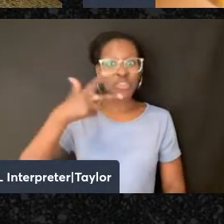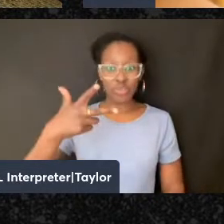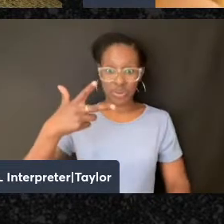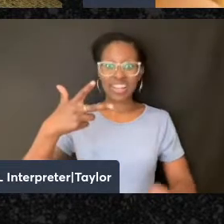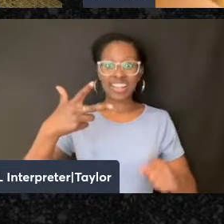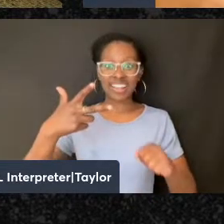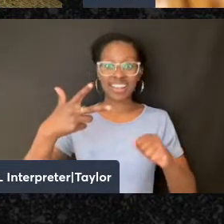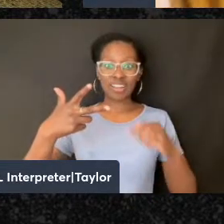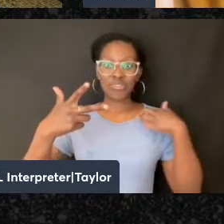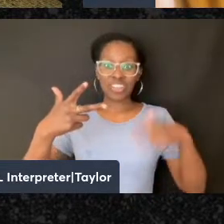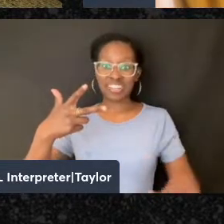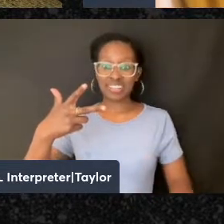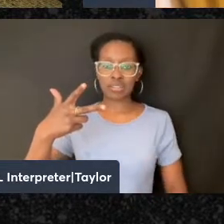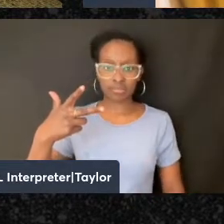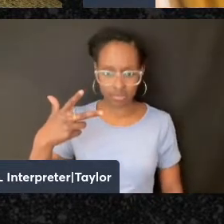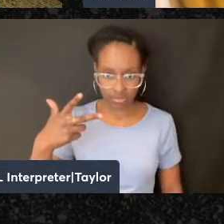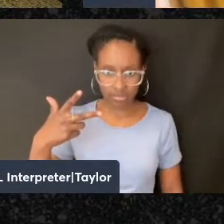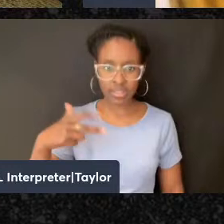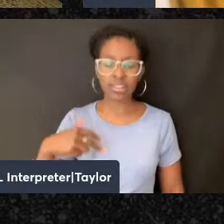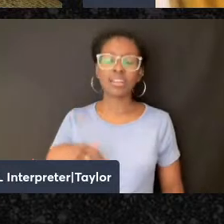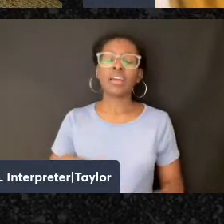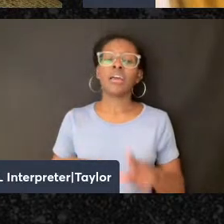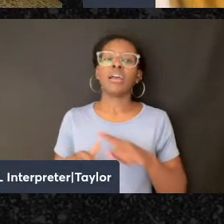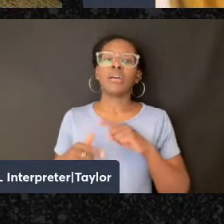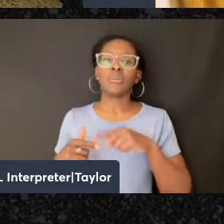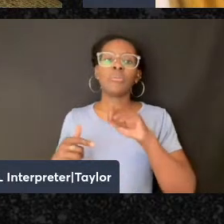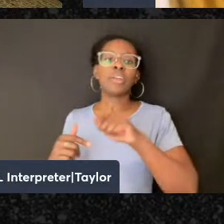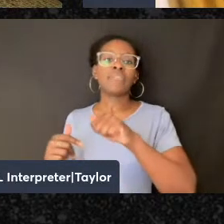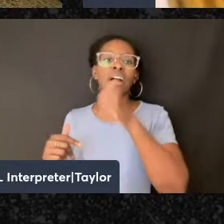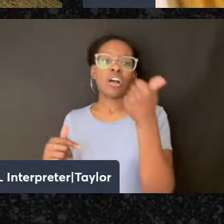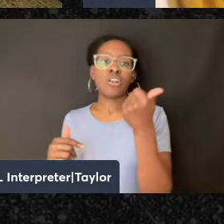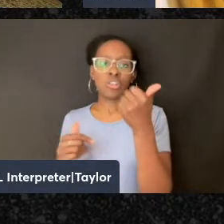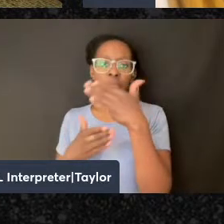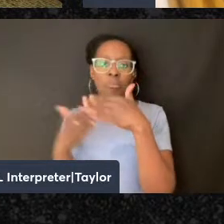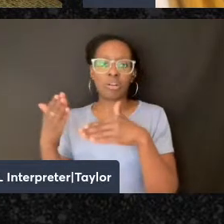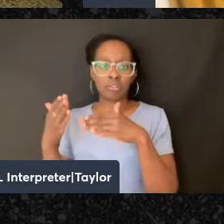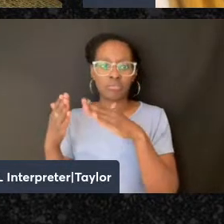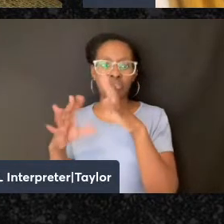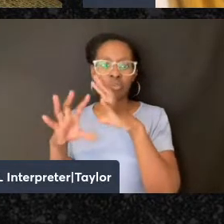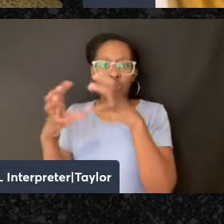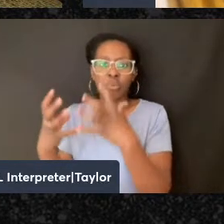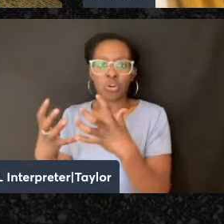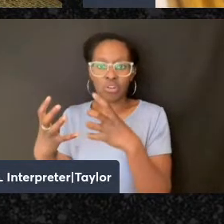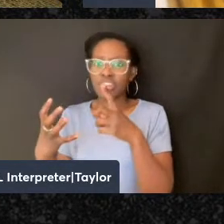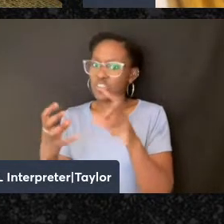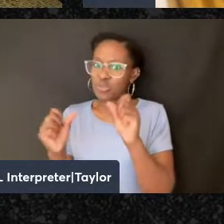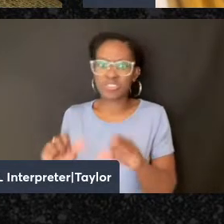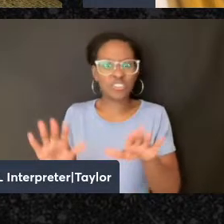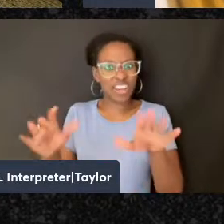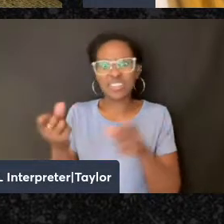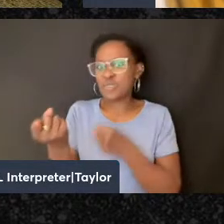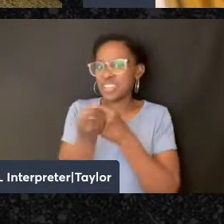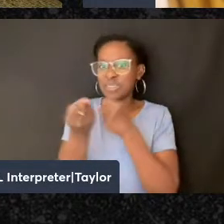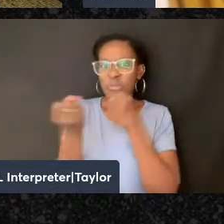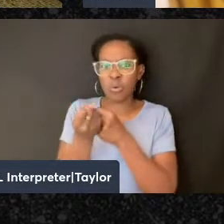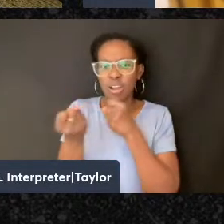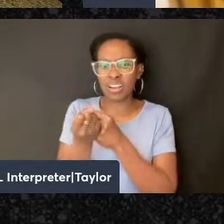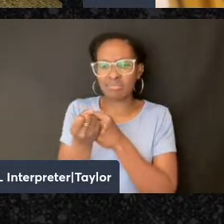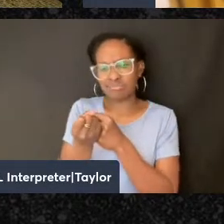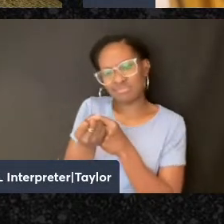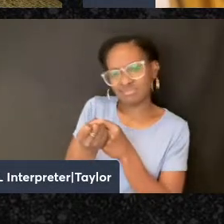And also, we have this other state that's in another part of the world that's also really great that you can support. And it's just like a sort of